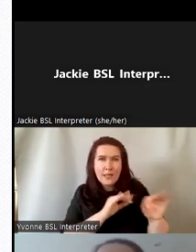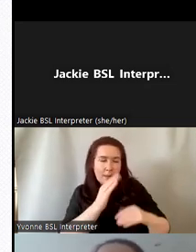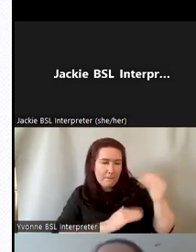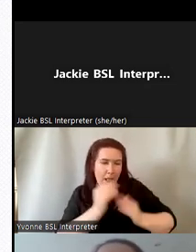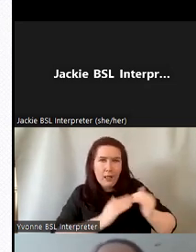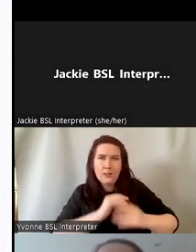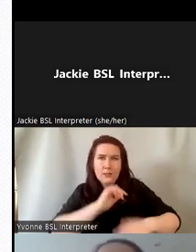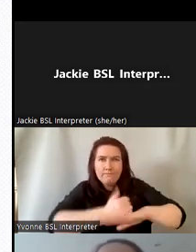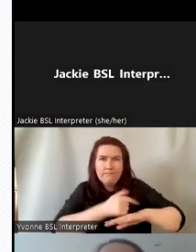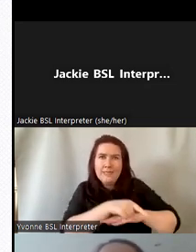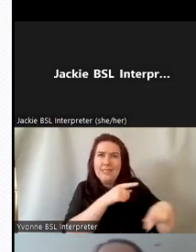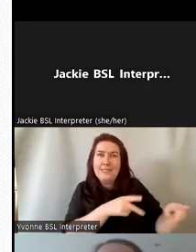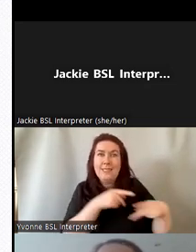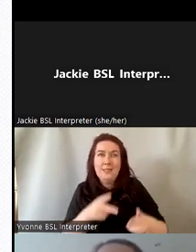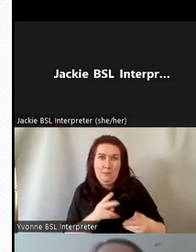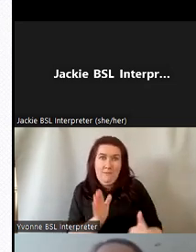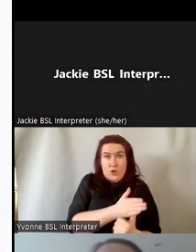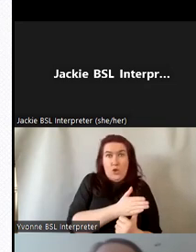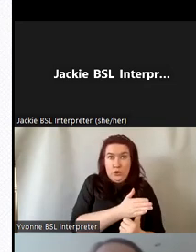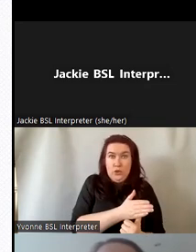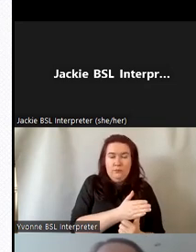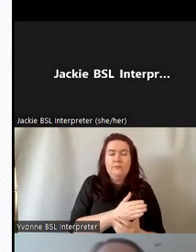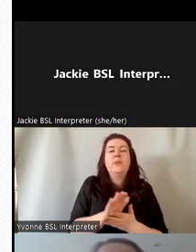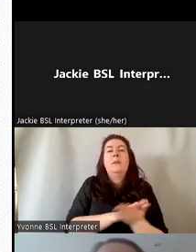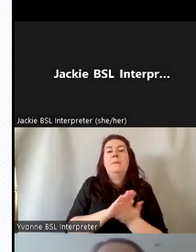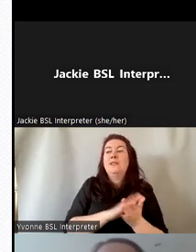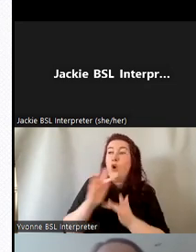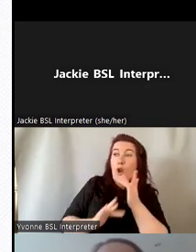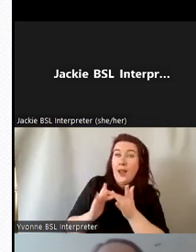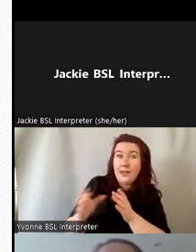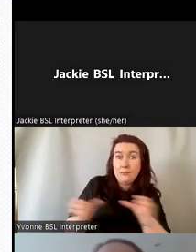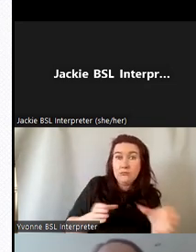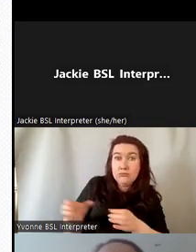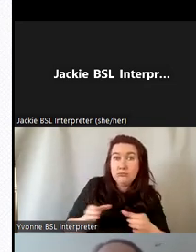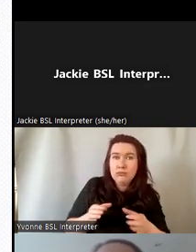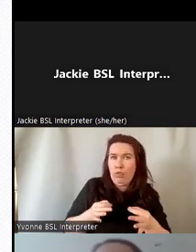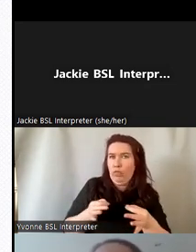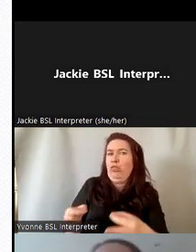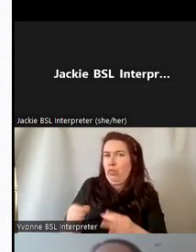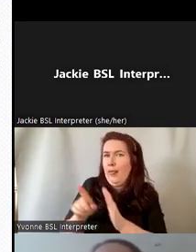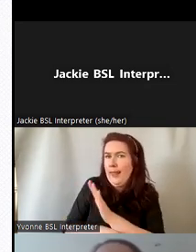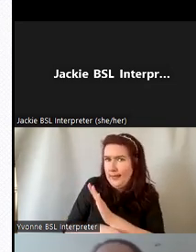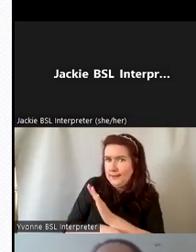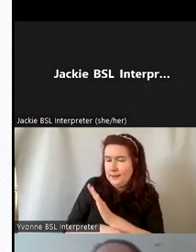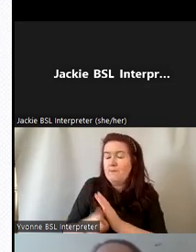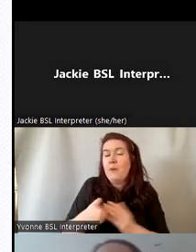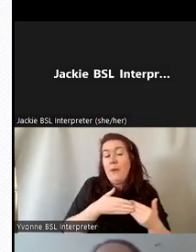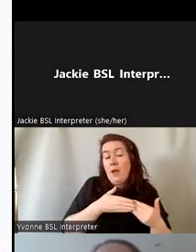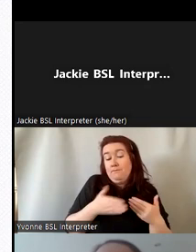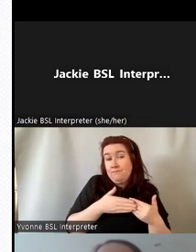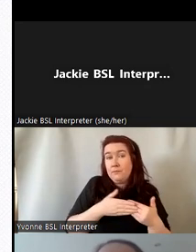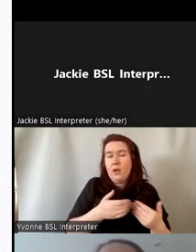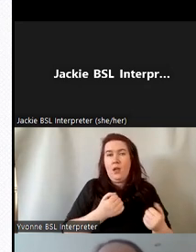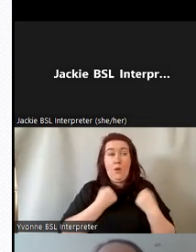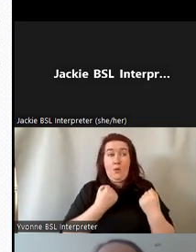system and that delayed our online recruitment in the interim existing volunteers